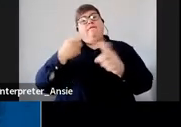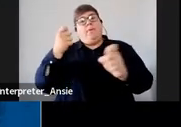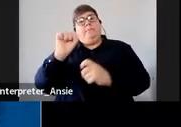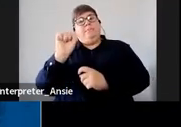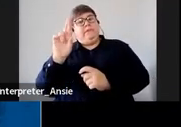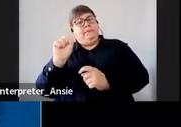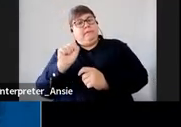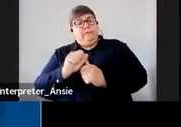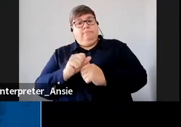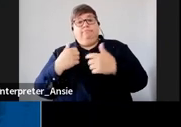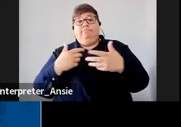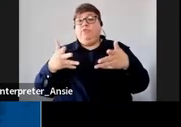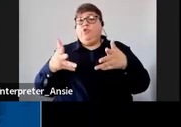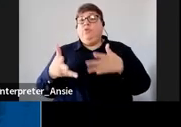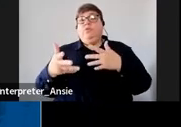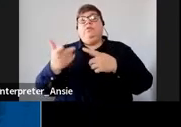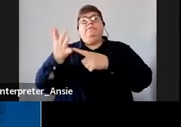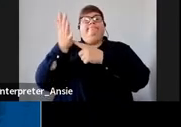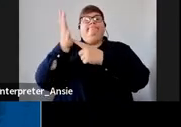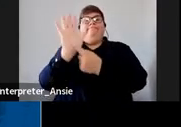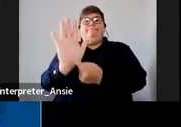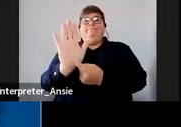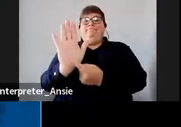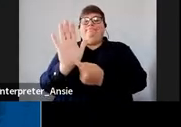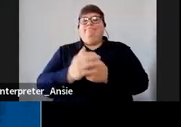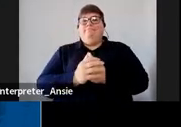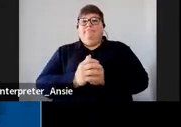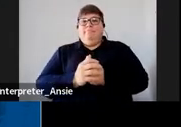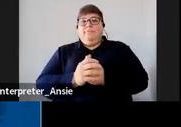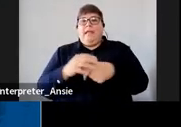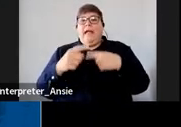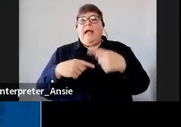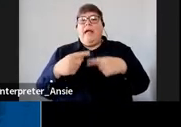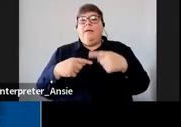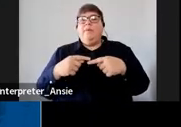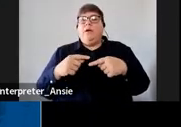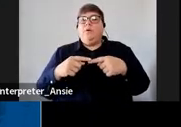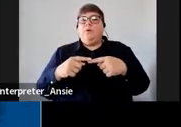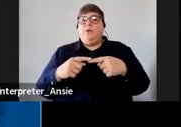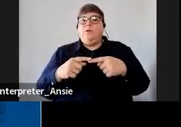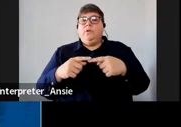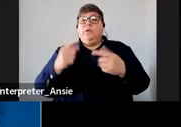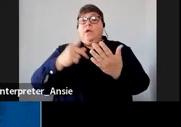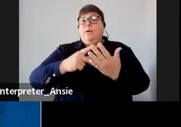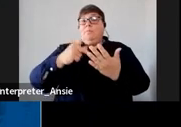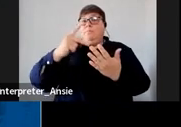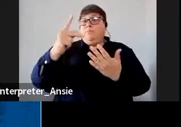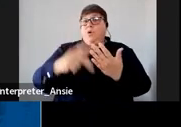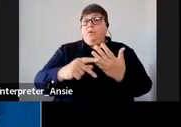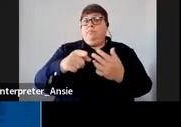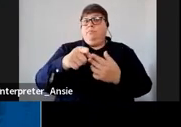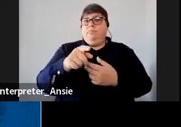am here today to present about or to talk to you about the program itself so